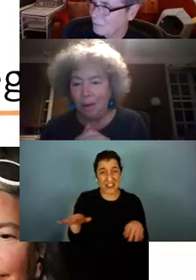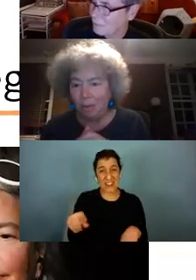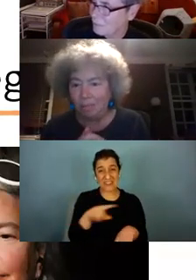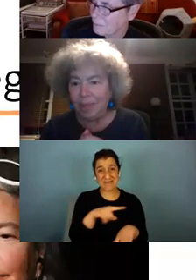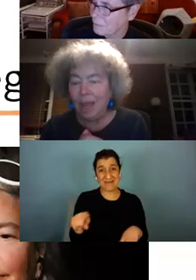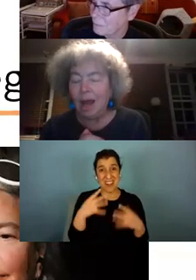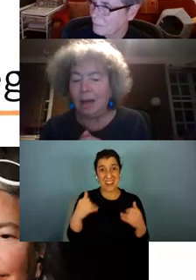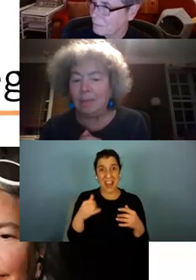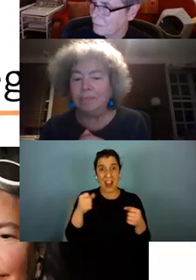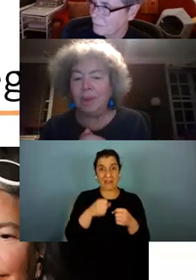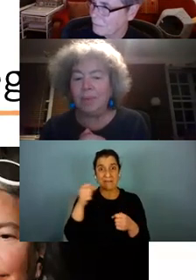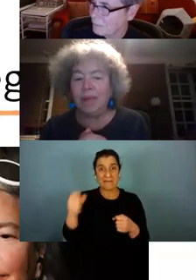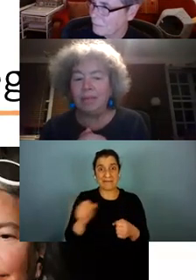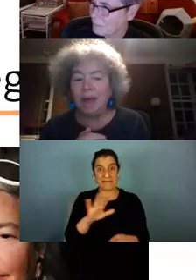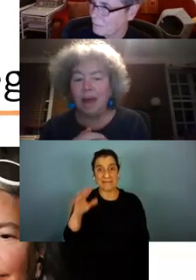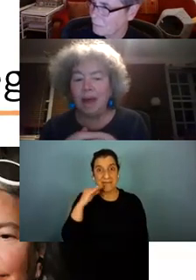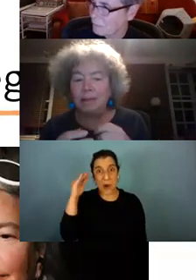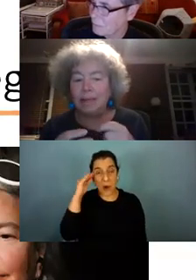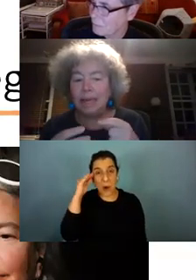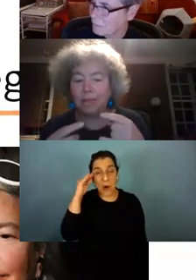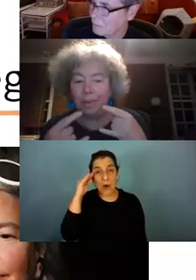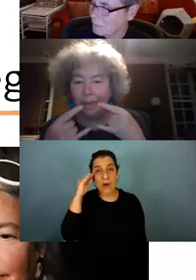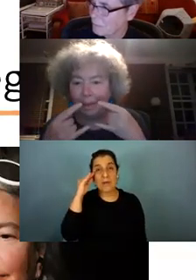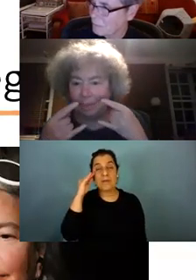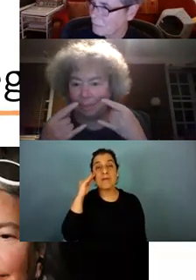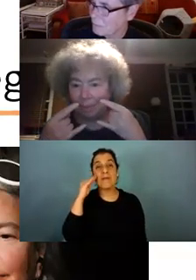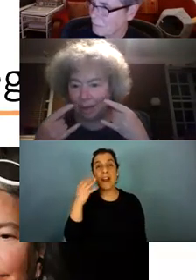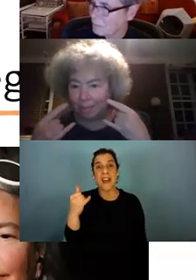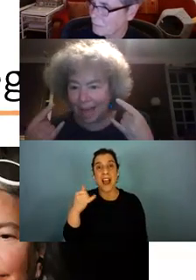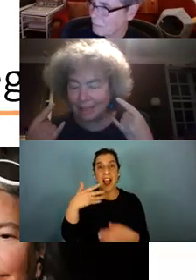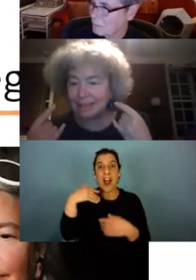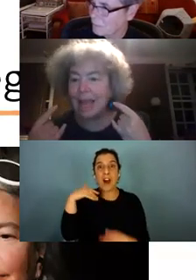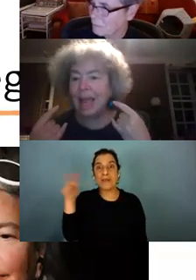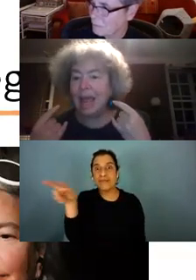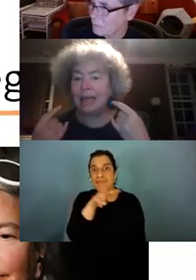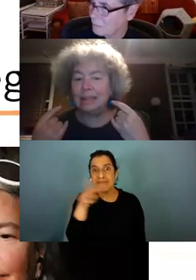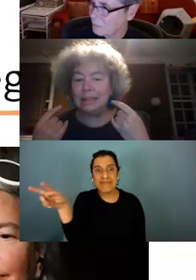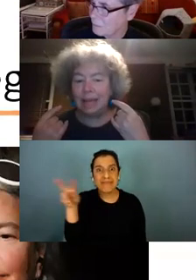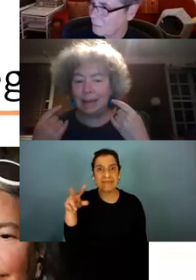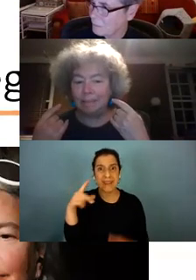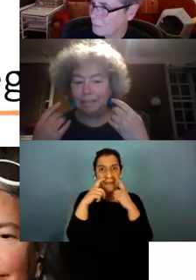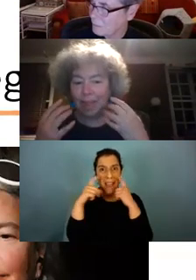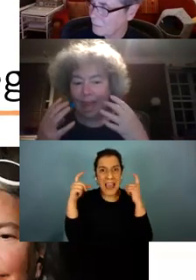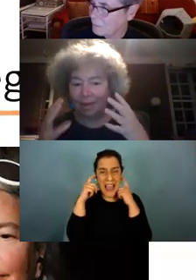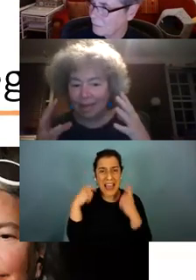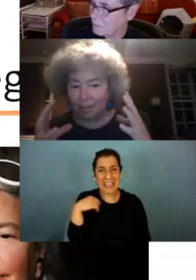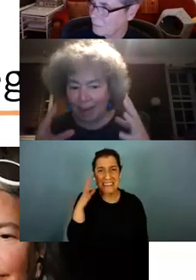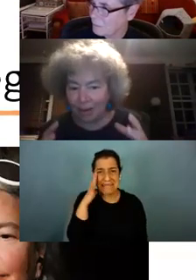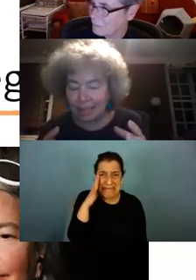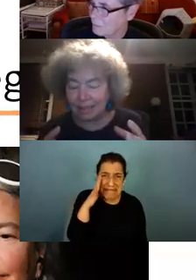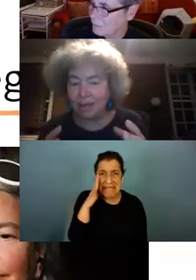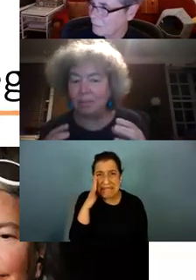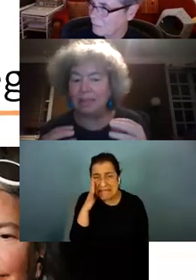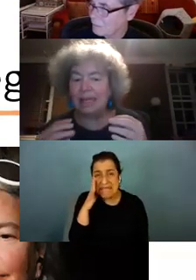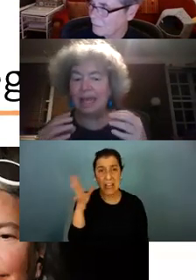at home um with uh looking out the window at people wearing masks and um having their